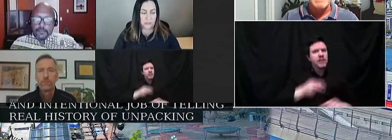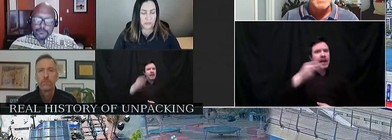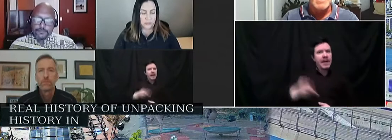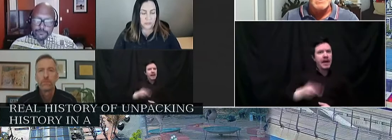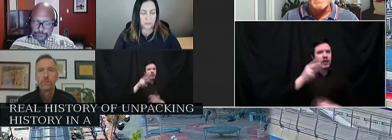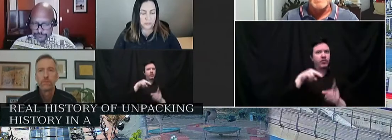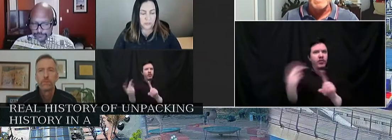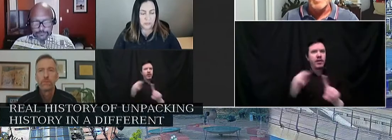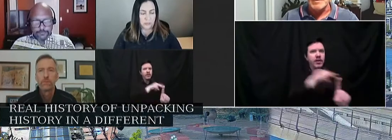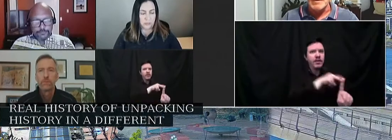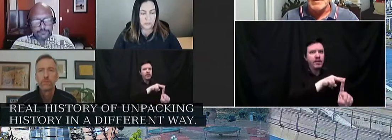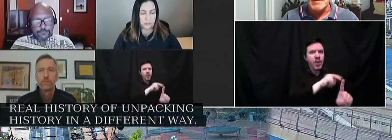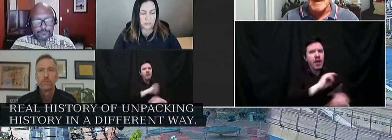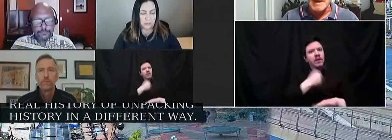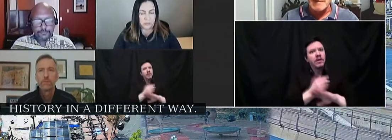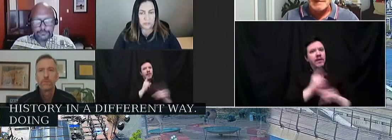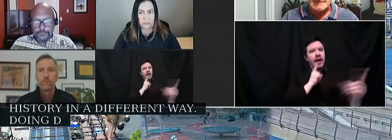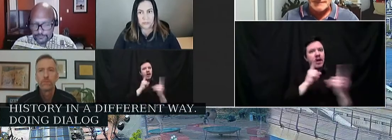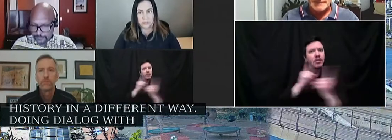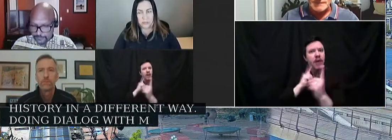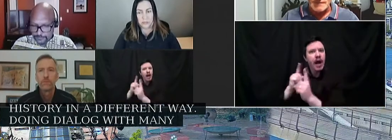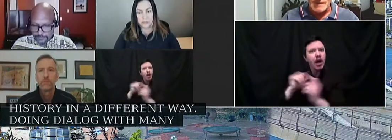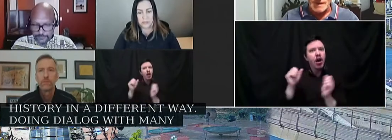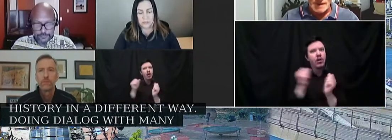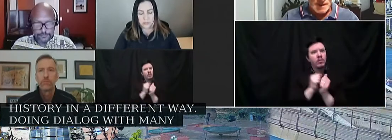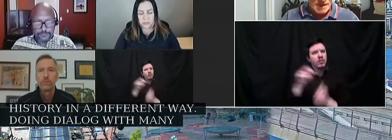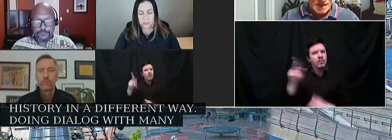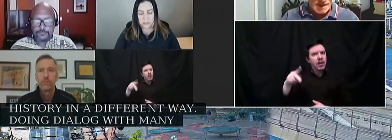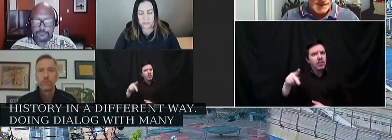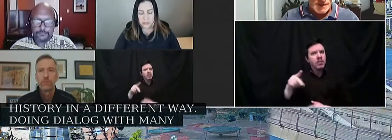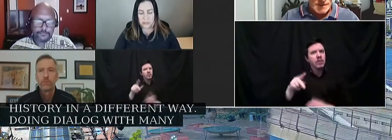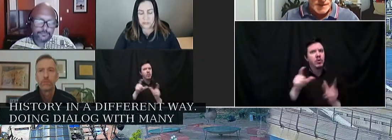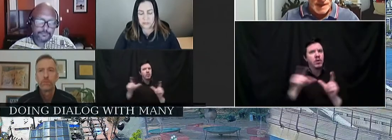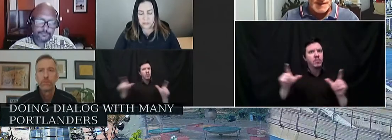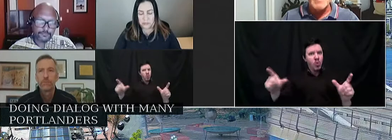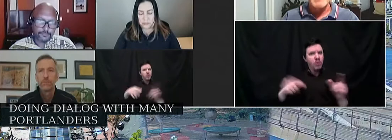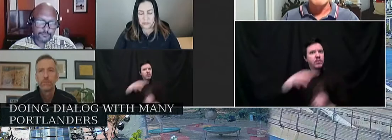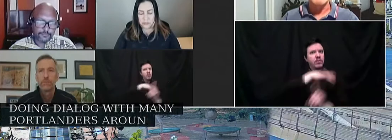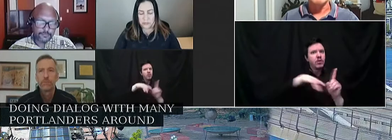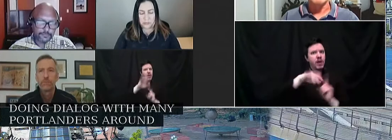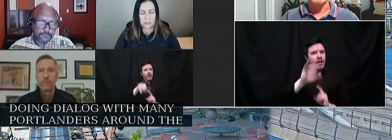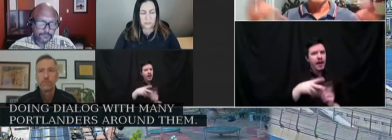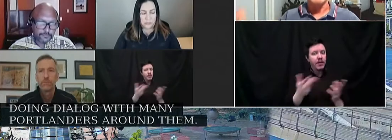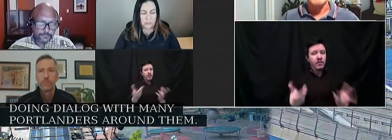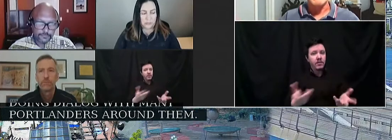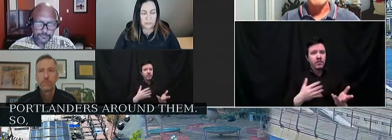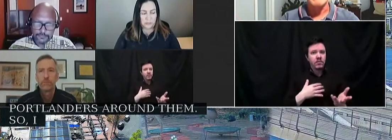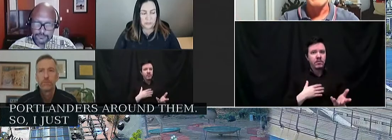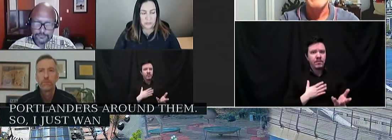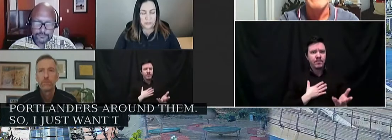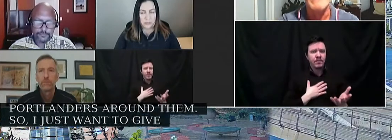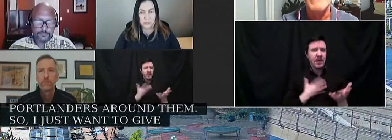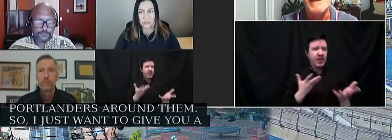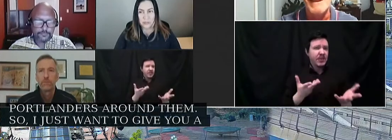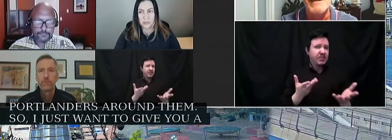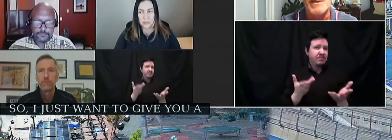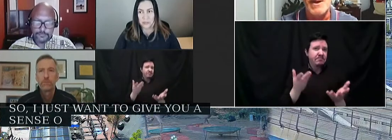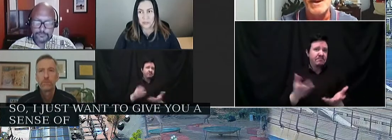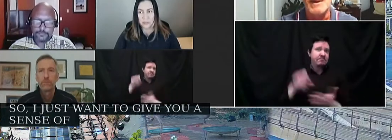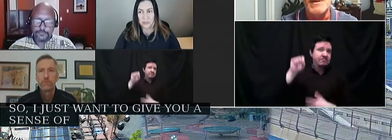doing dialogue with many Portlanders around that. And so I just want to give you a sense of what it's like